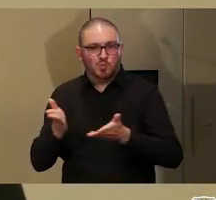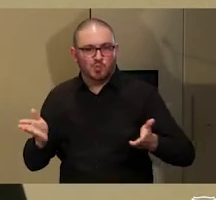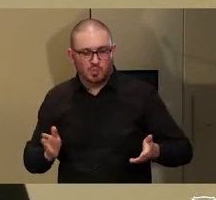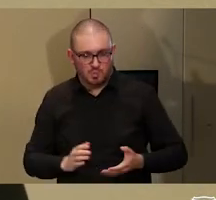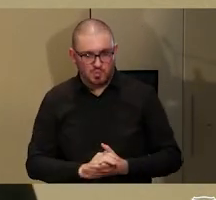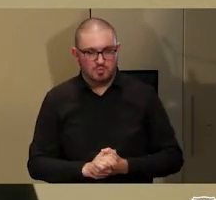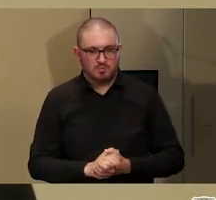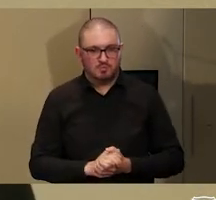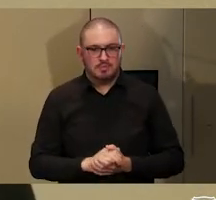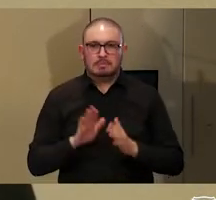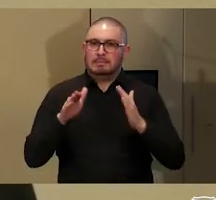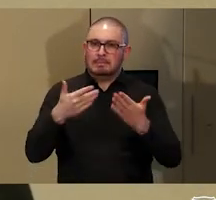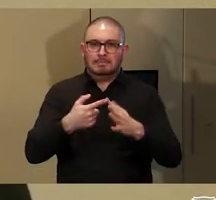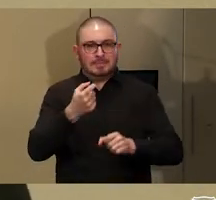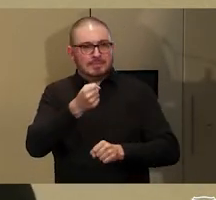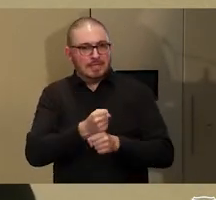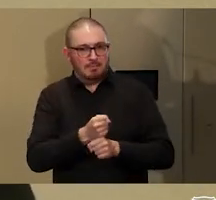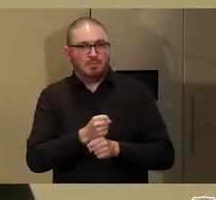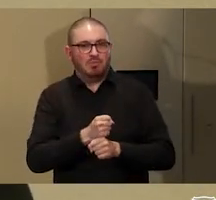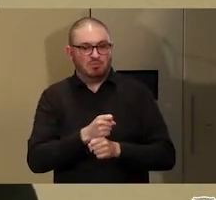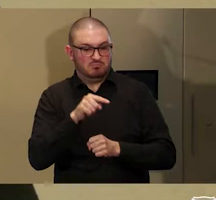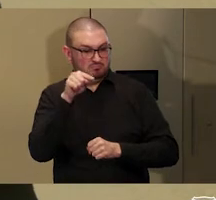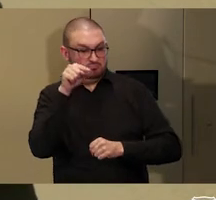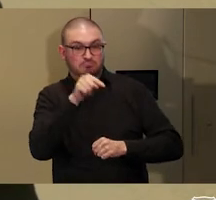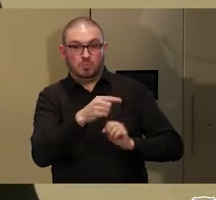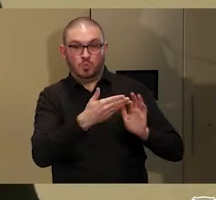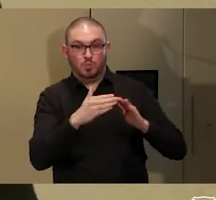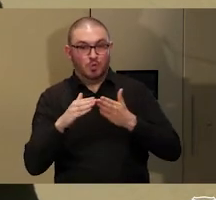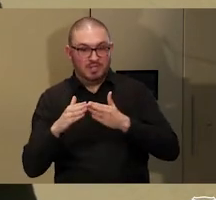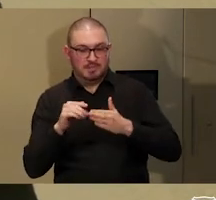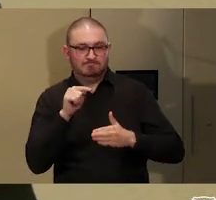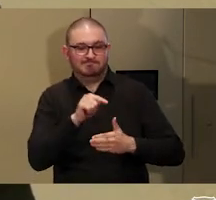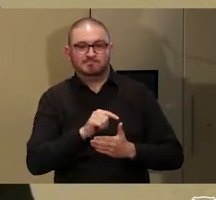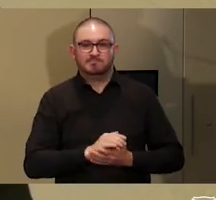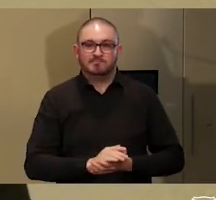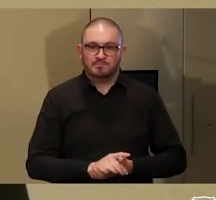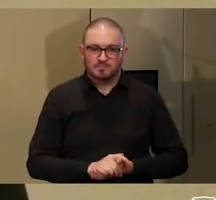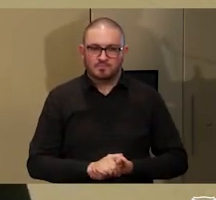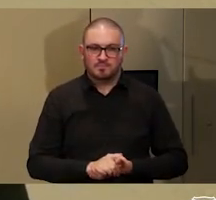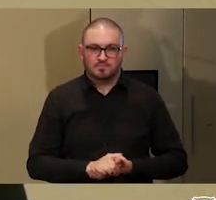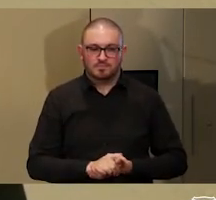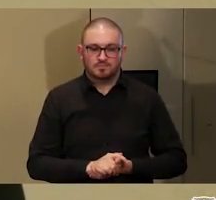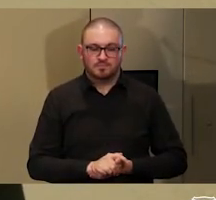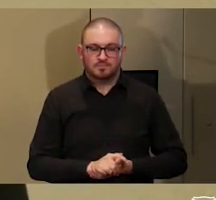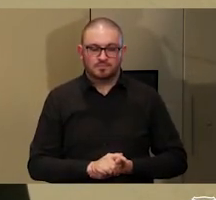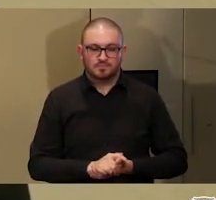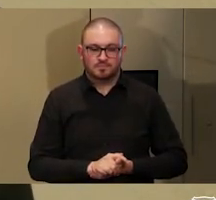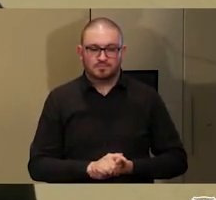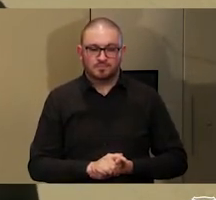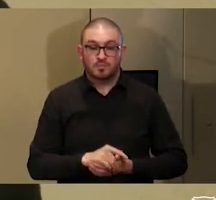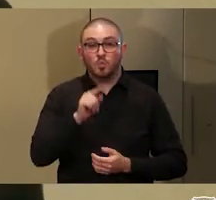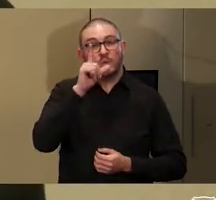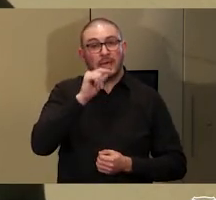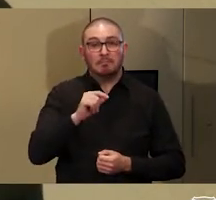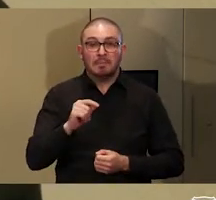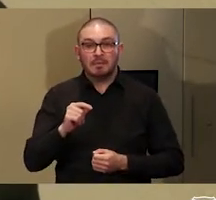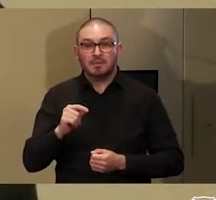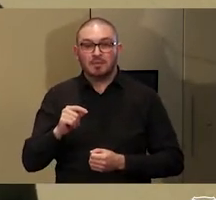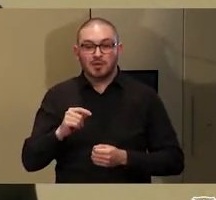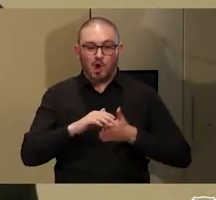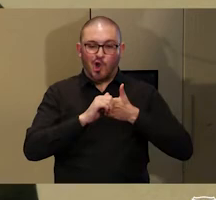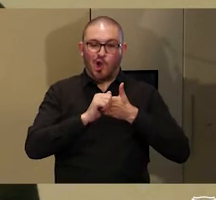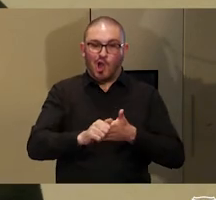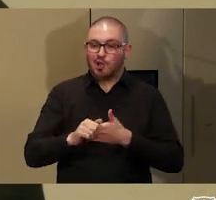Yalara and Mutijulu is that you can be a guide taking visitors